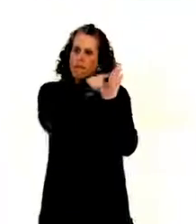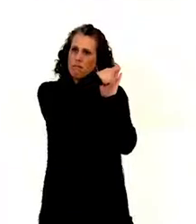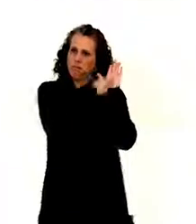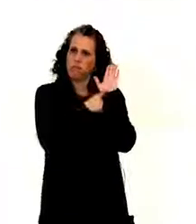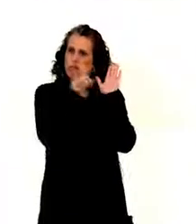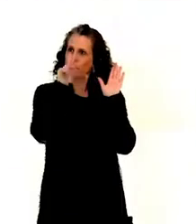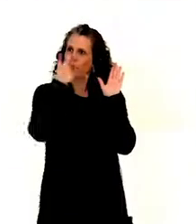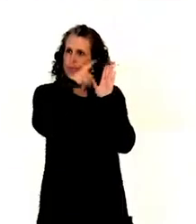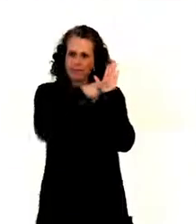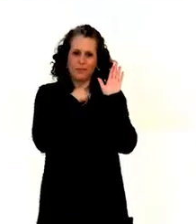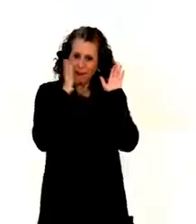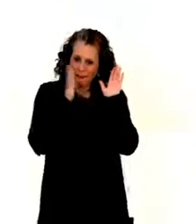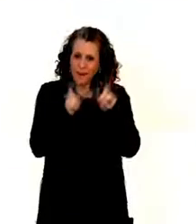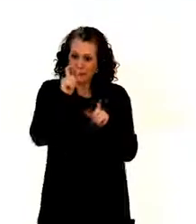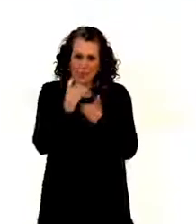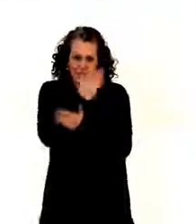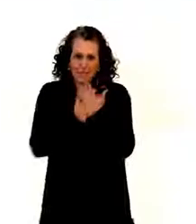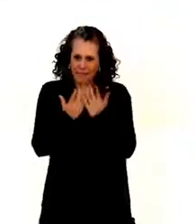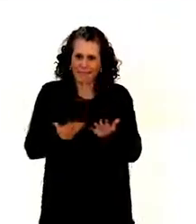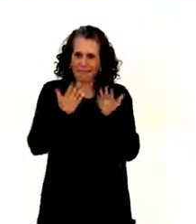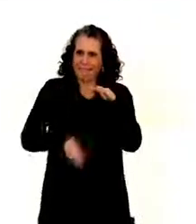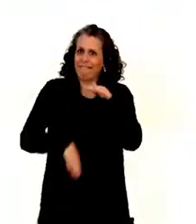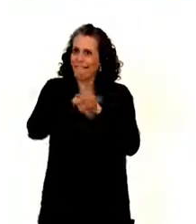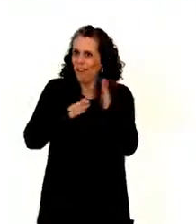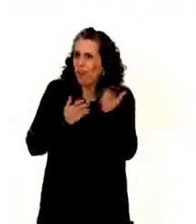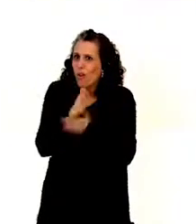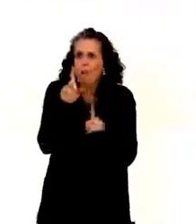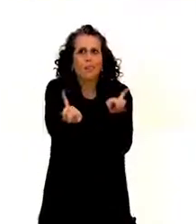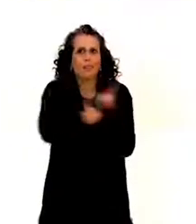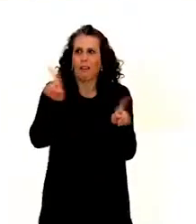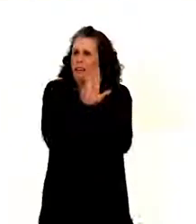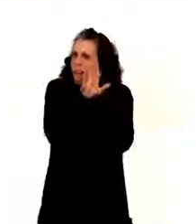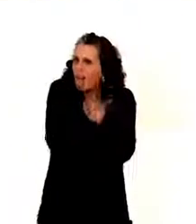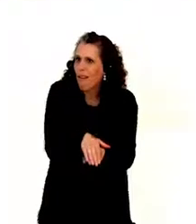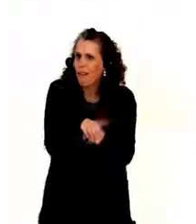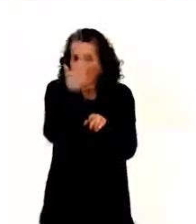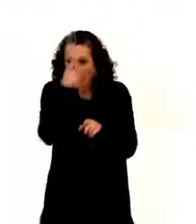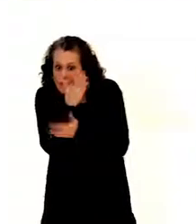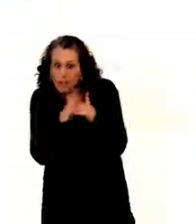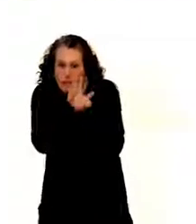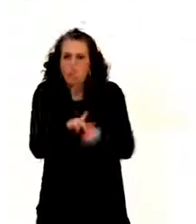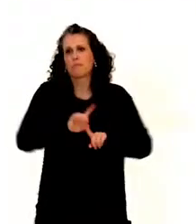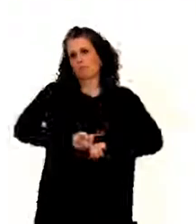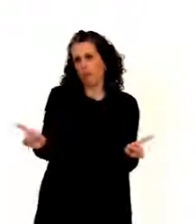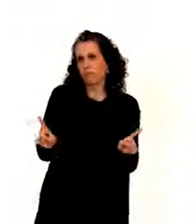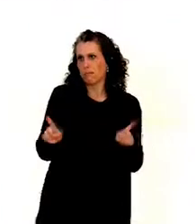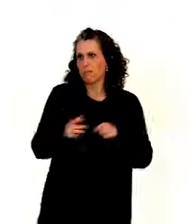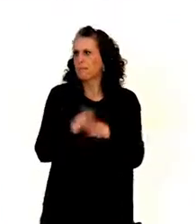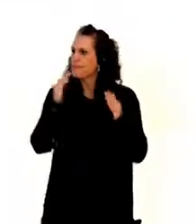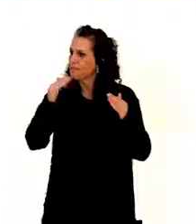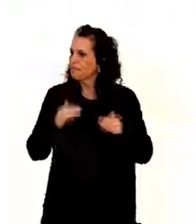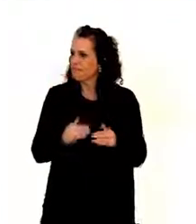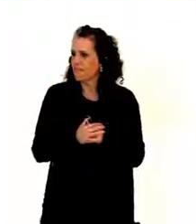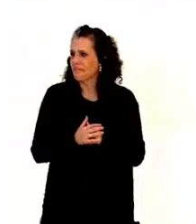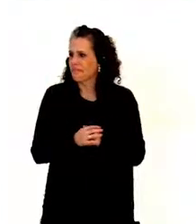human rights for all persons with disabilities and out-end discrimination on the basis of disability. We can go to the next slide.